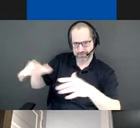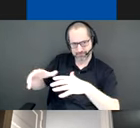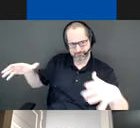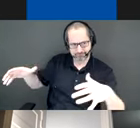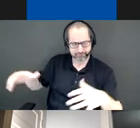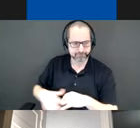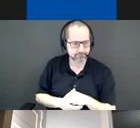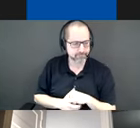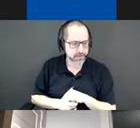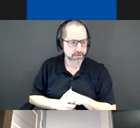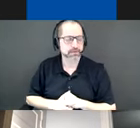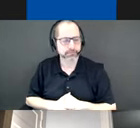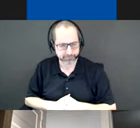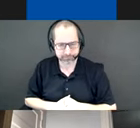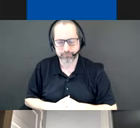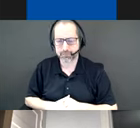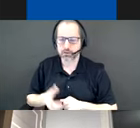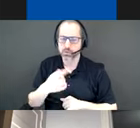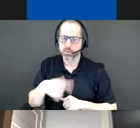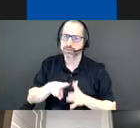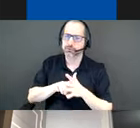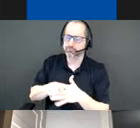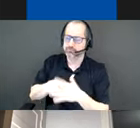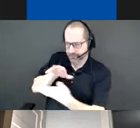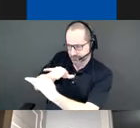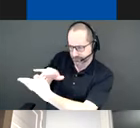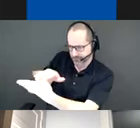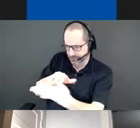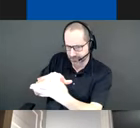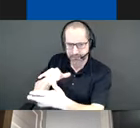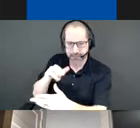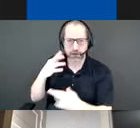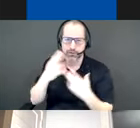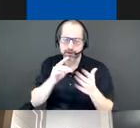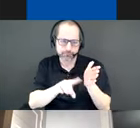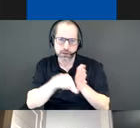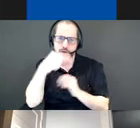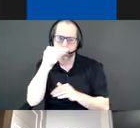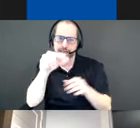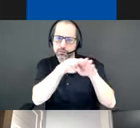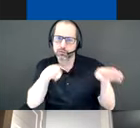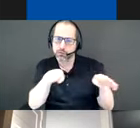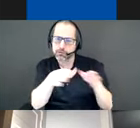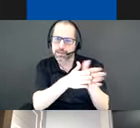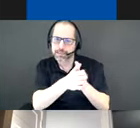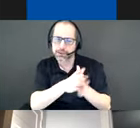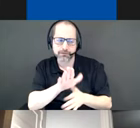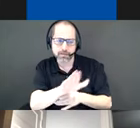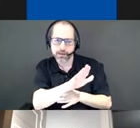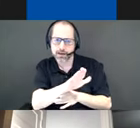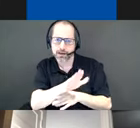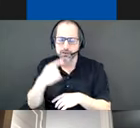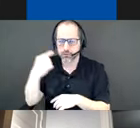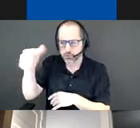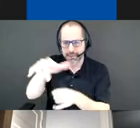So yeah, as we started to learn more about the green roof initiatives, the initiatives are based around green